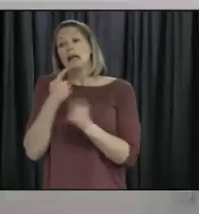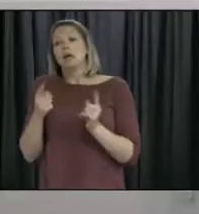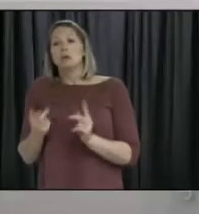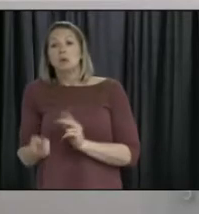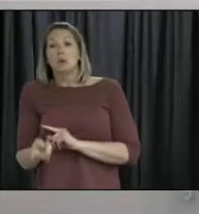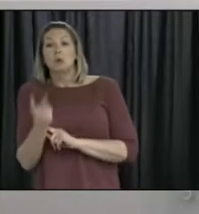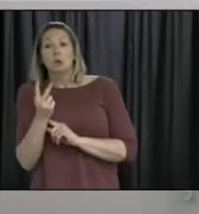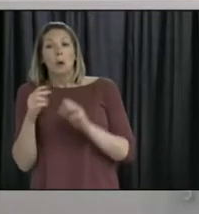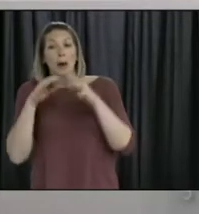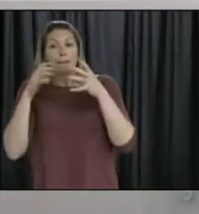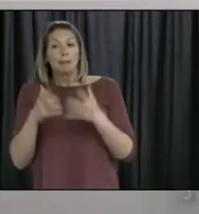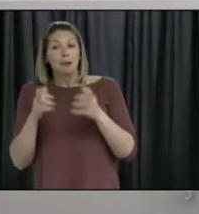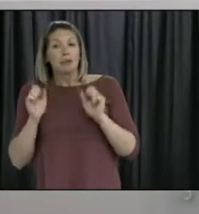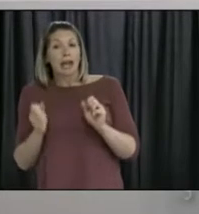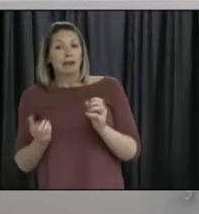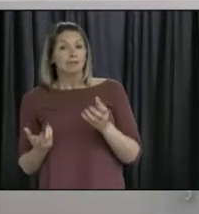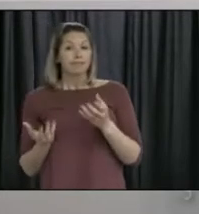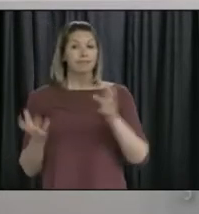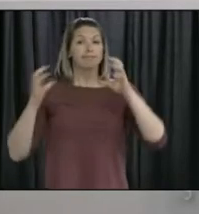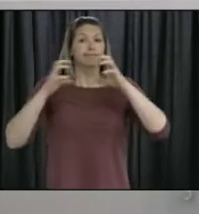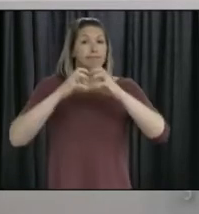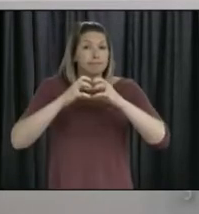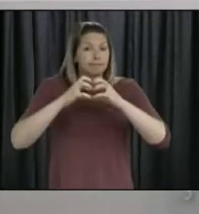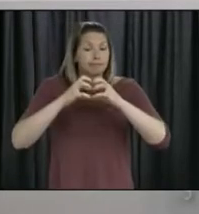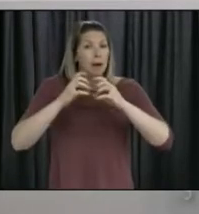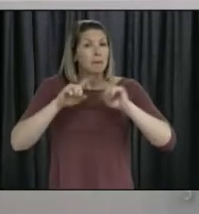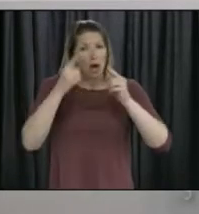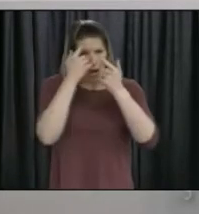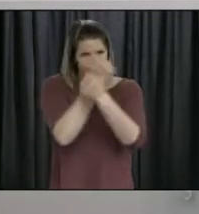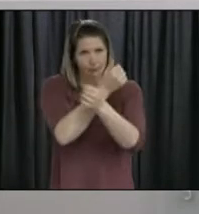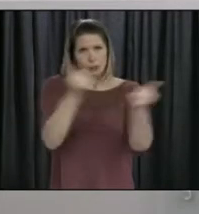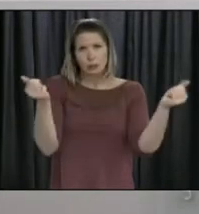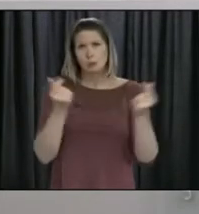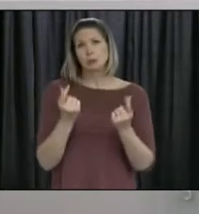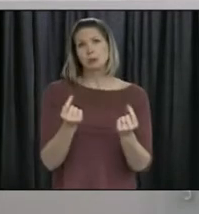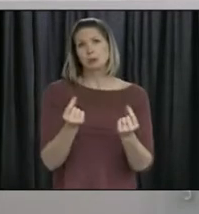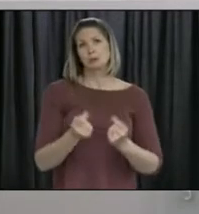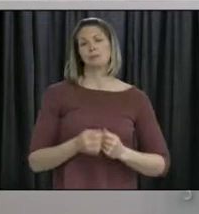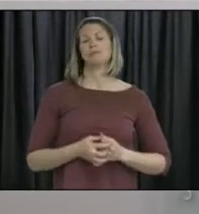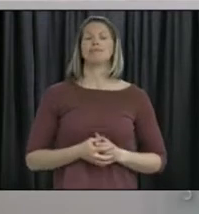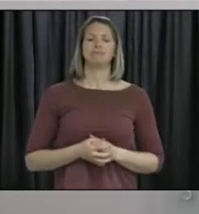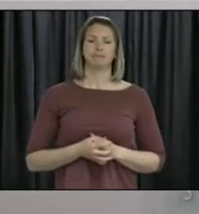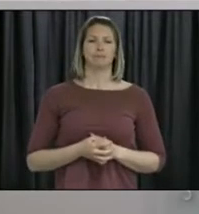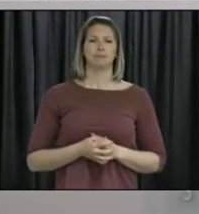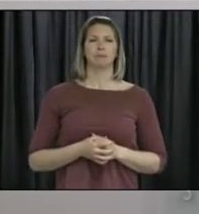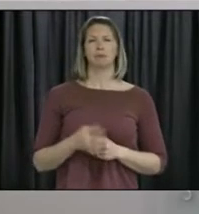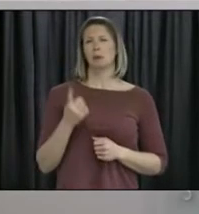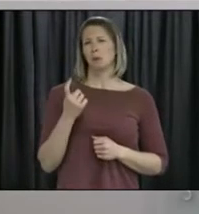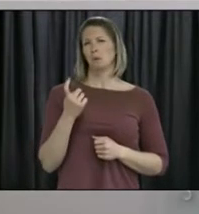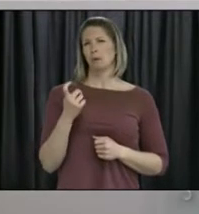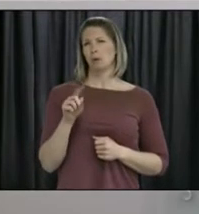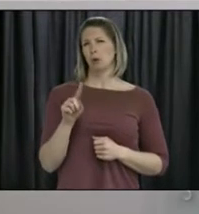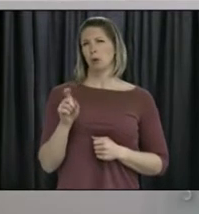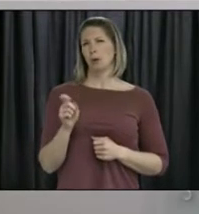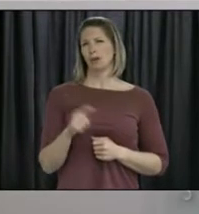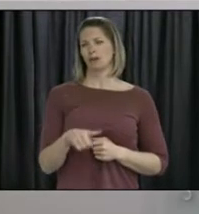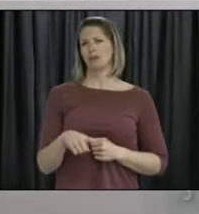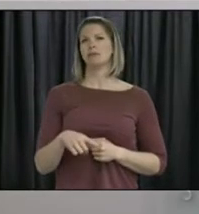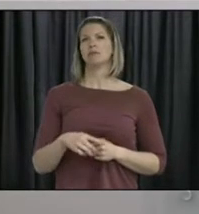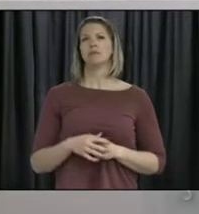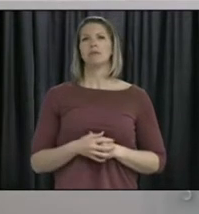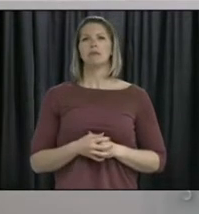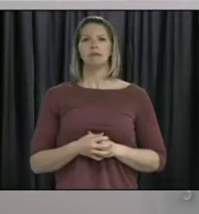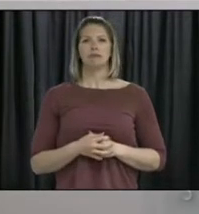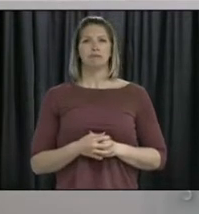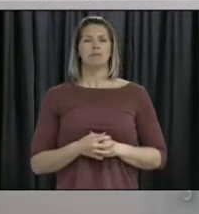Okay, thank you. And Dr. Fitzgerald has just had one question. I mentioned tennis the other day. You mentioned